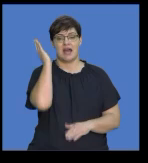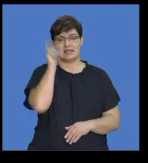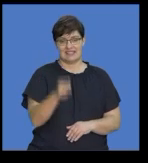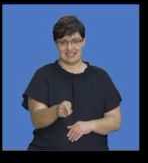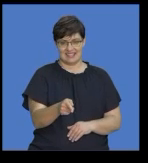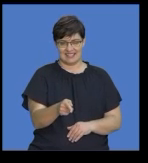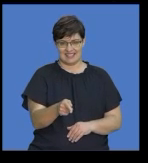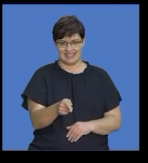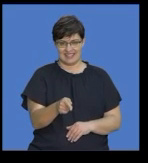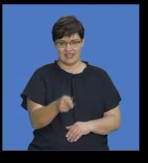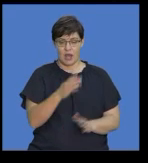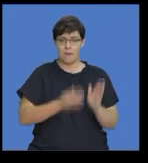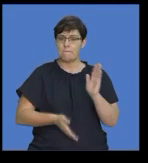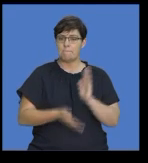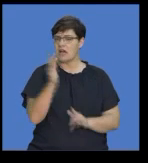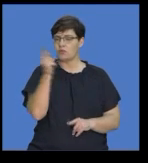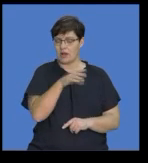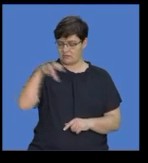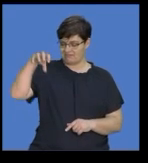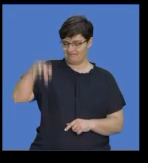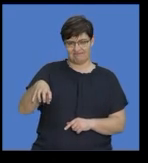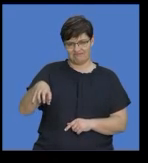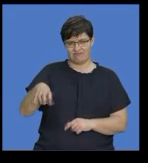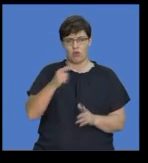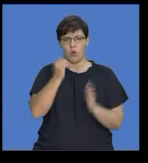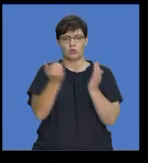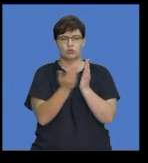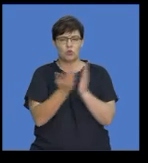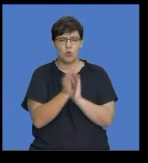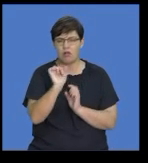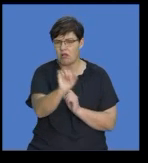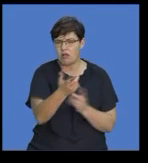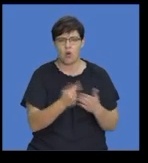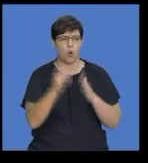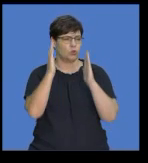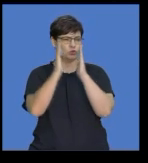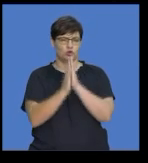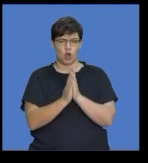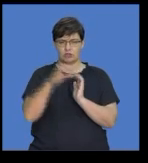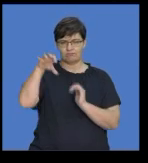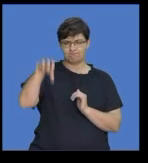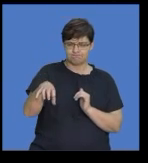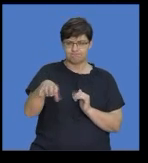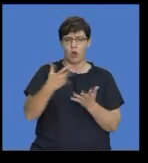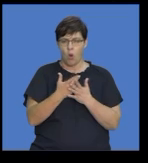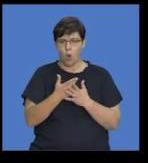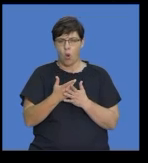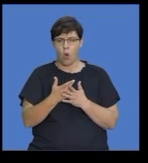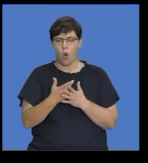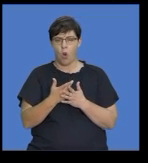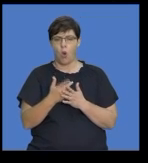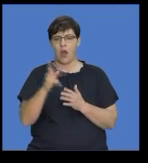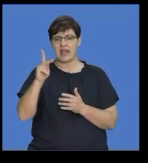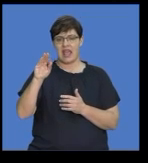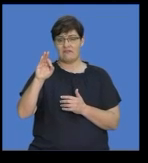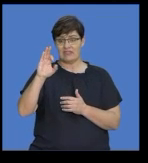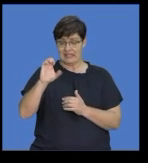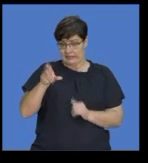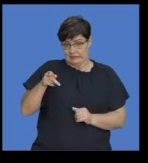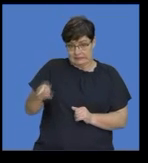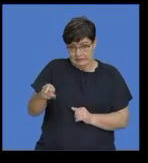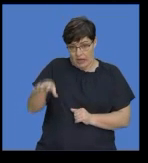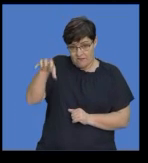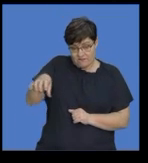past a landmark. It could be a school. It could be a church. It could be the local KFC. So, you need to make sure you do